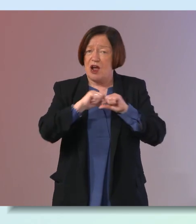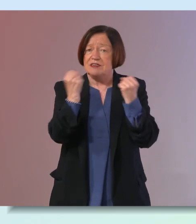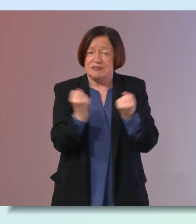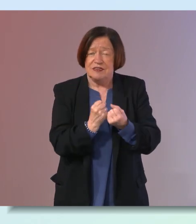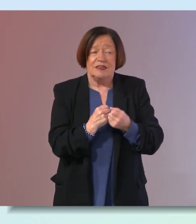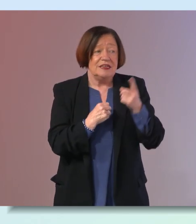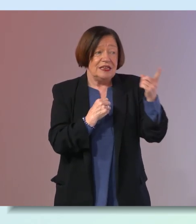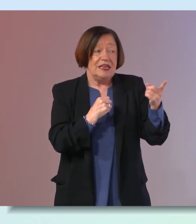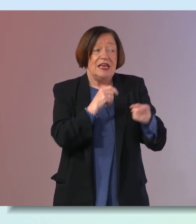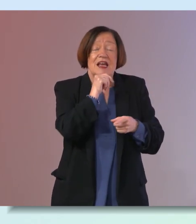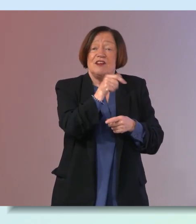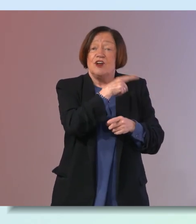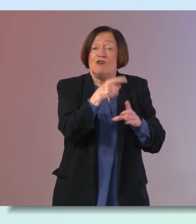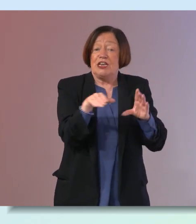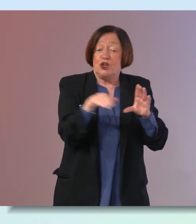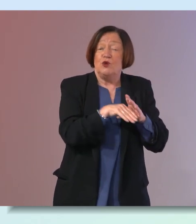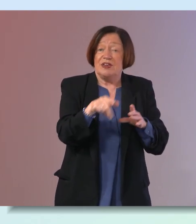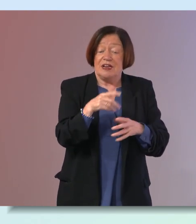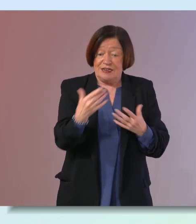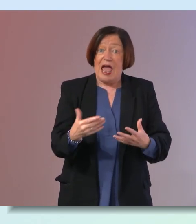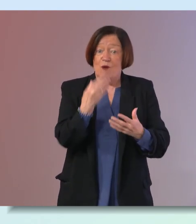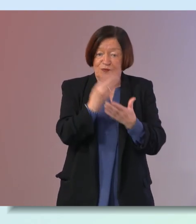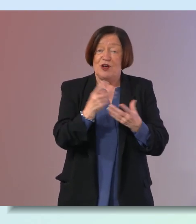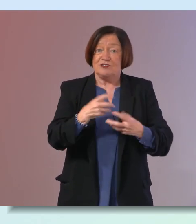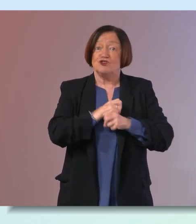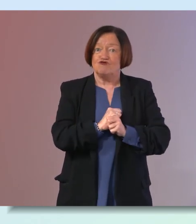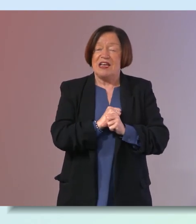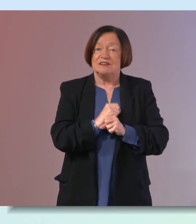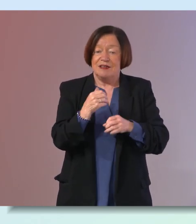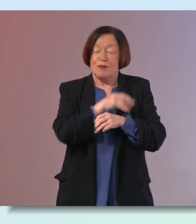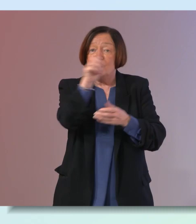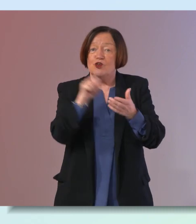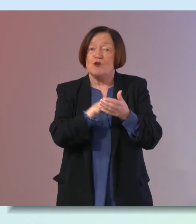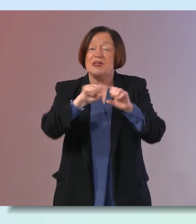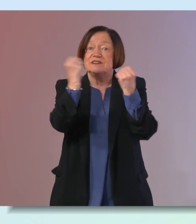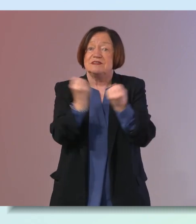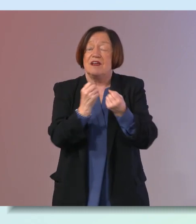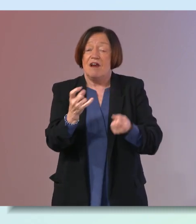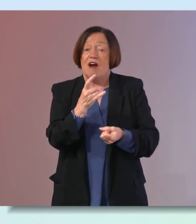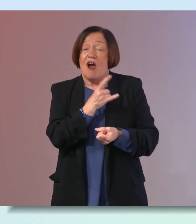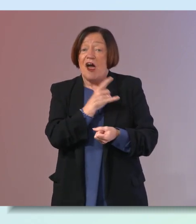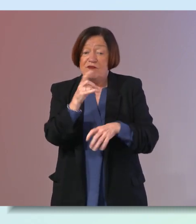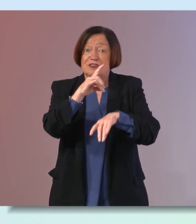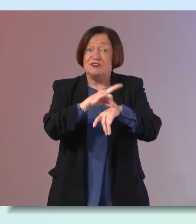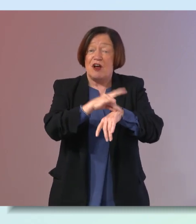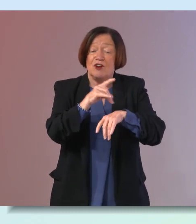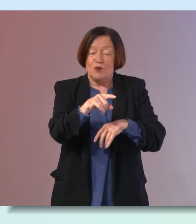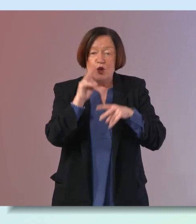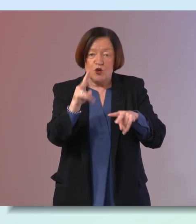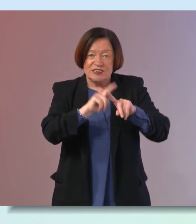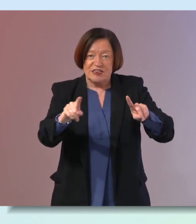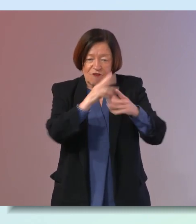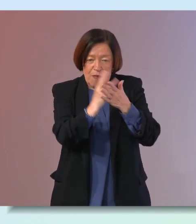now been included as a risk factor for heart disease and stroke by the european society of cardiology so when we look at different